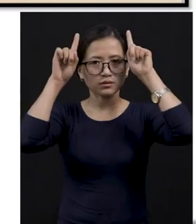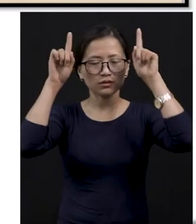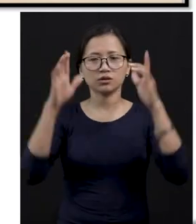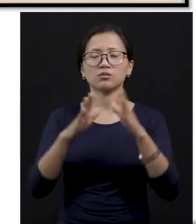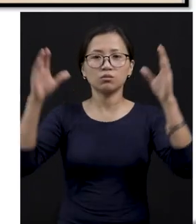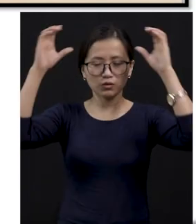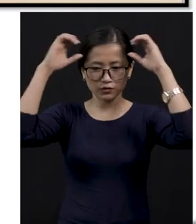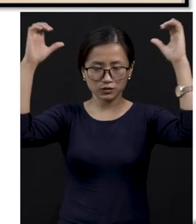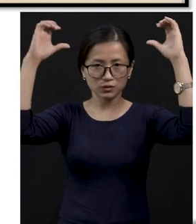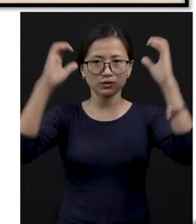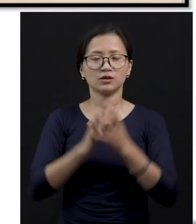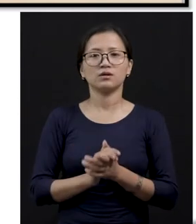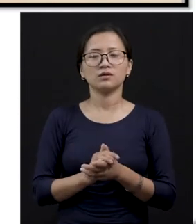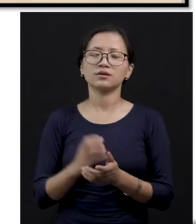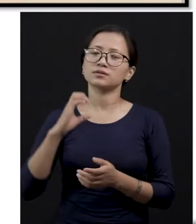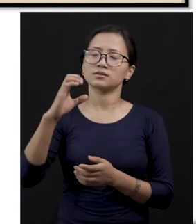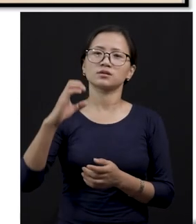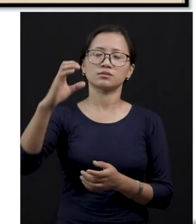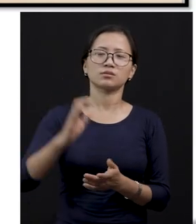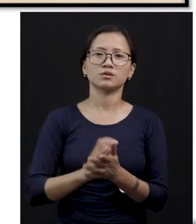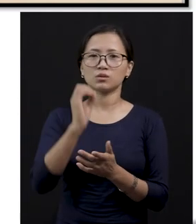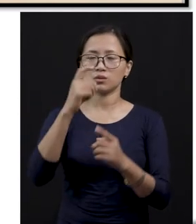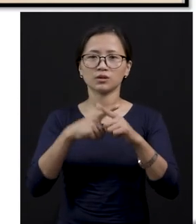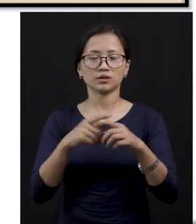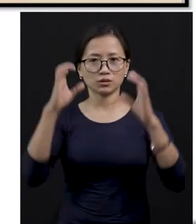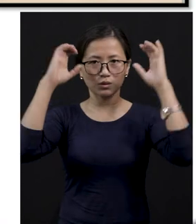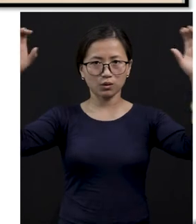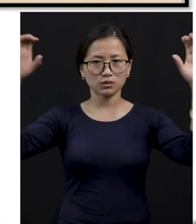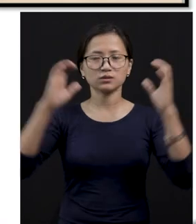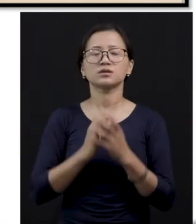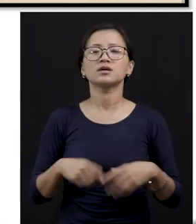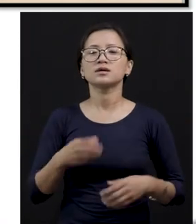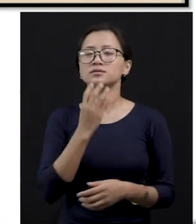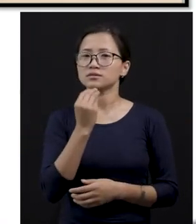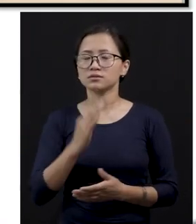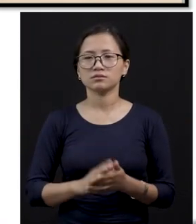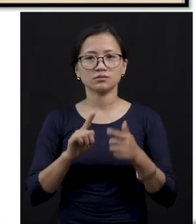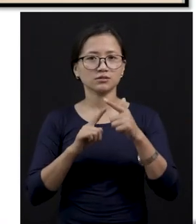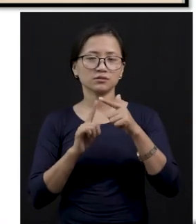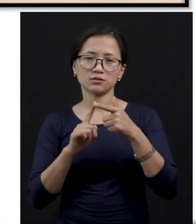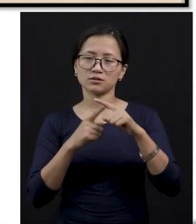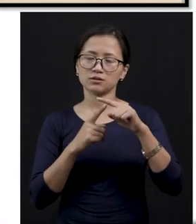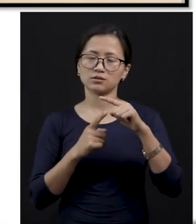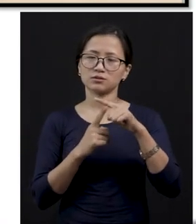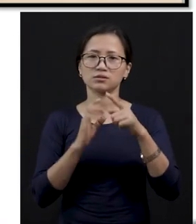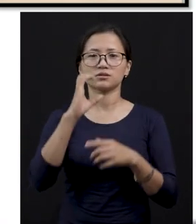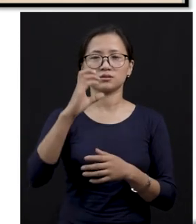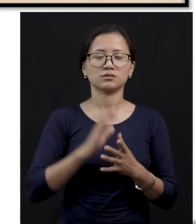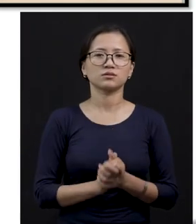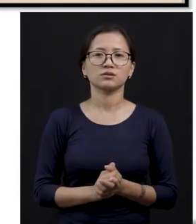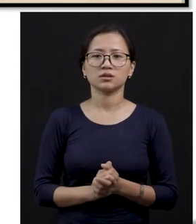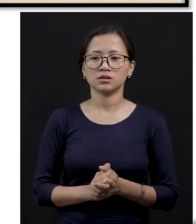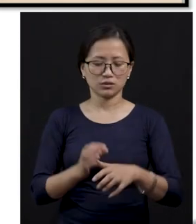buffalo, camel, ox, goat, etc. So, what happens is, you